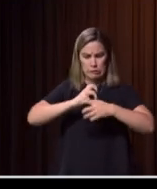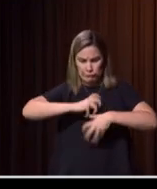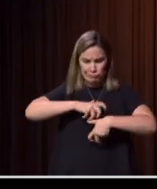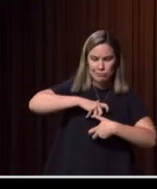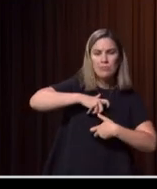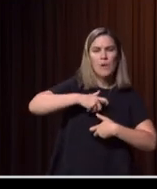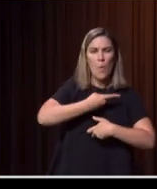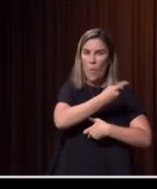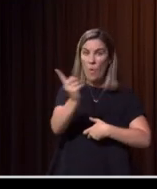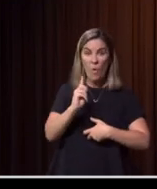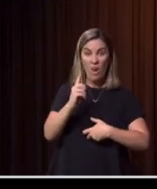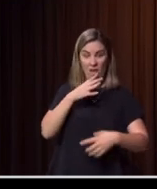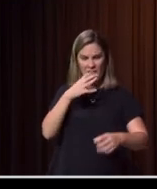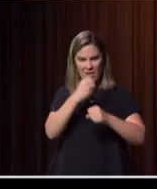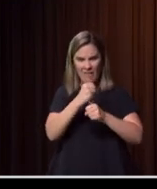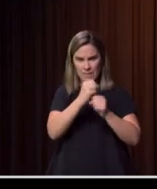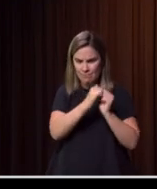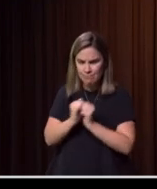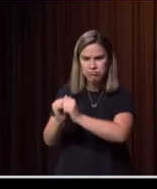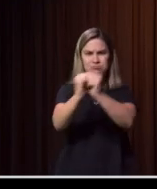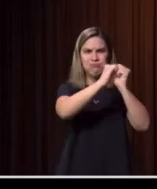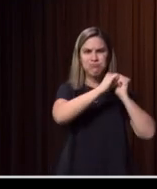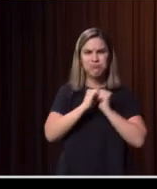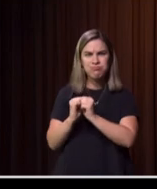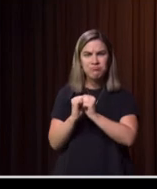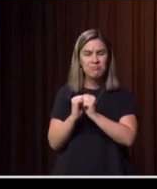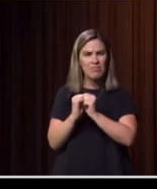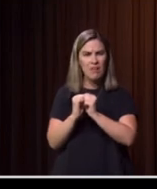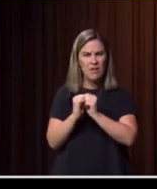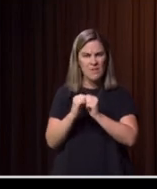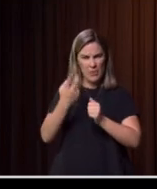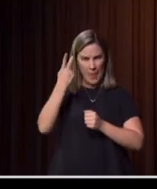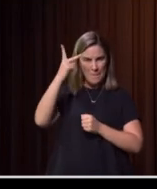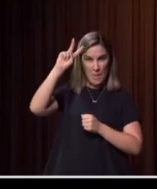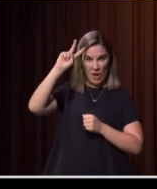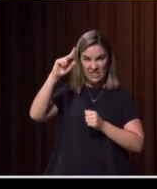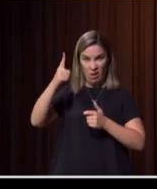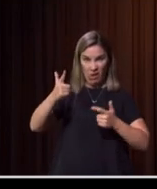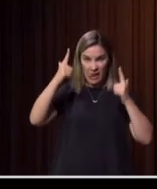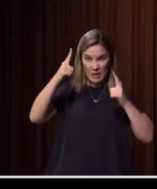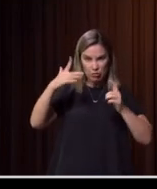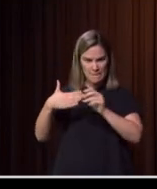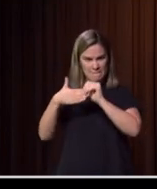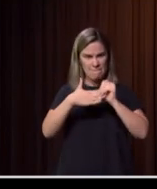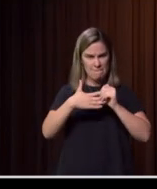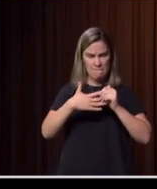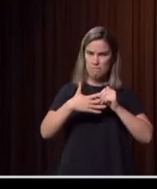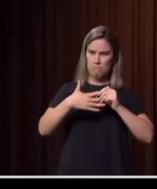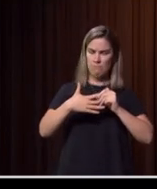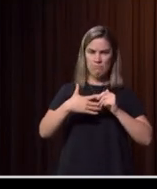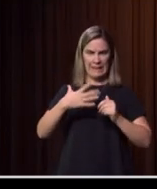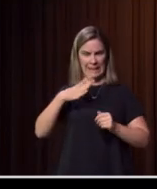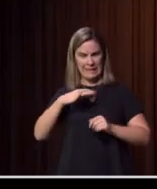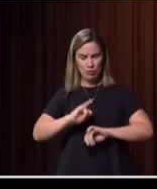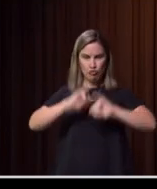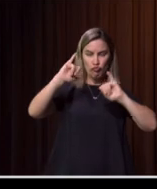collaborate and connect together, provide that political leadership and authority using expert advice and guidance that we needed in times